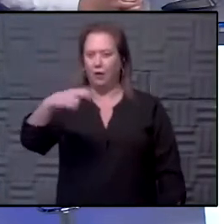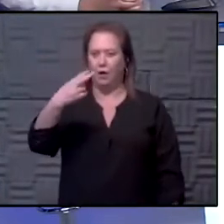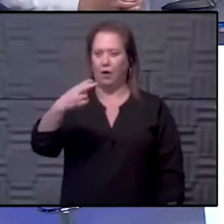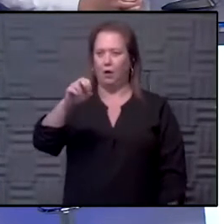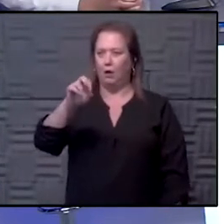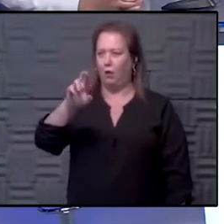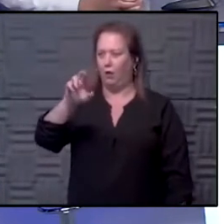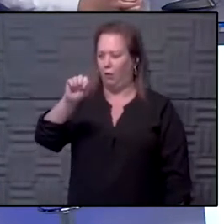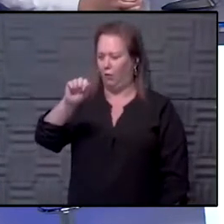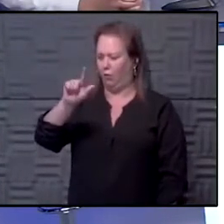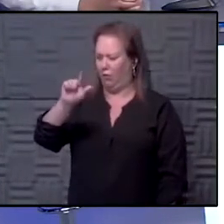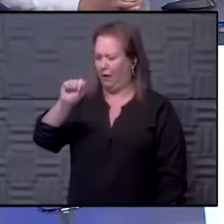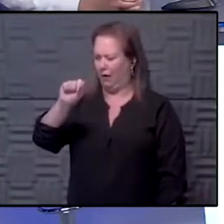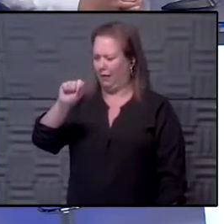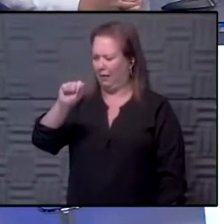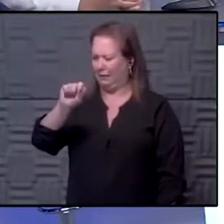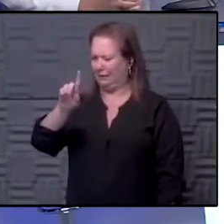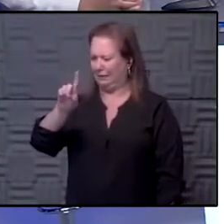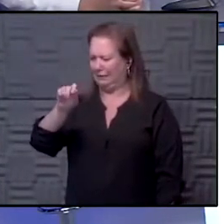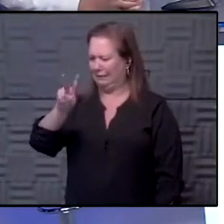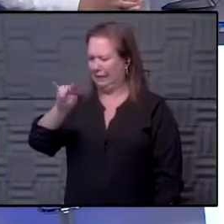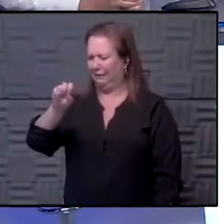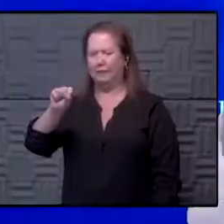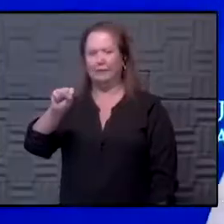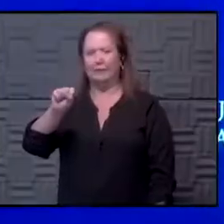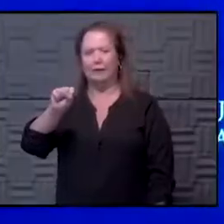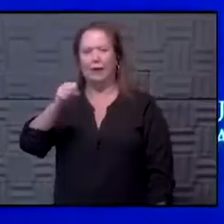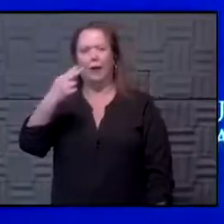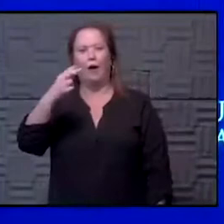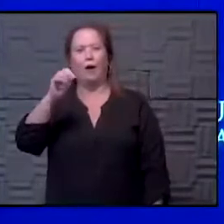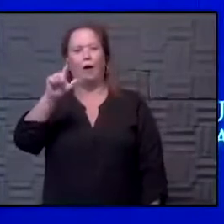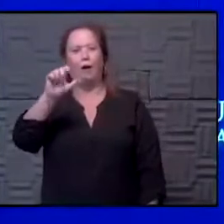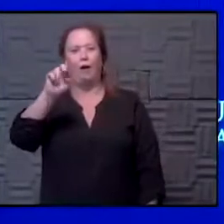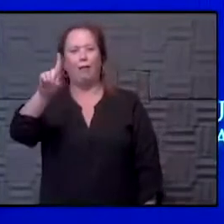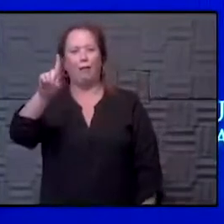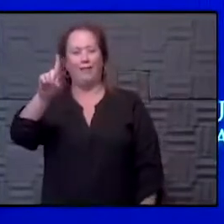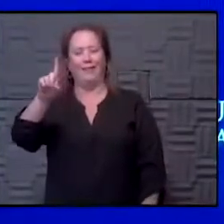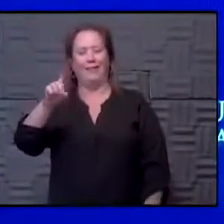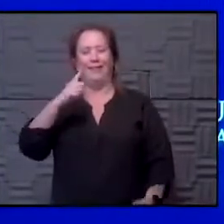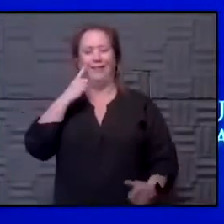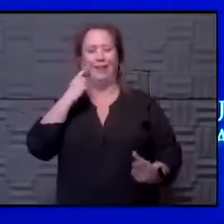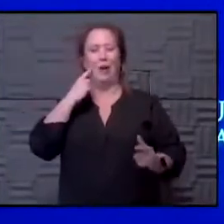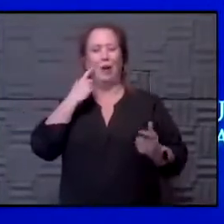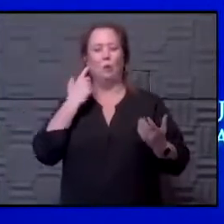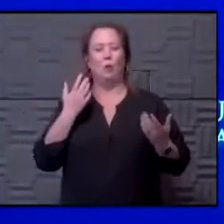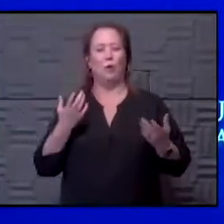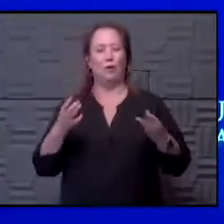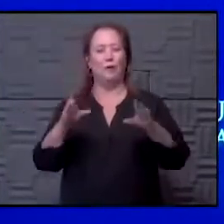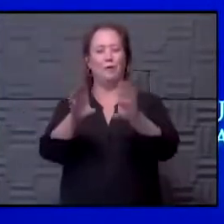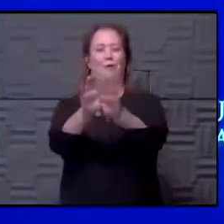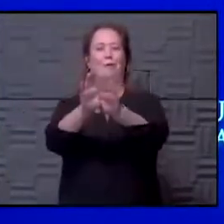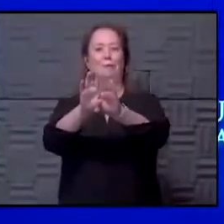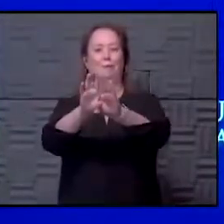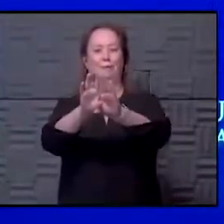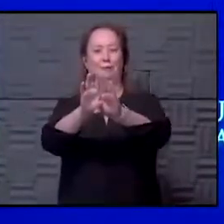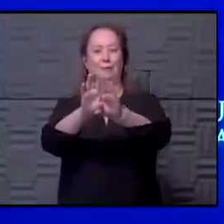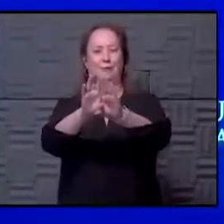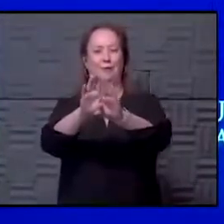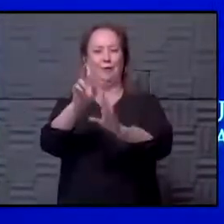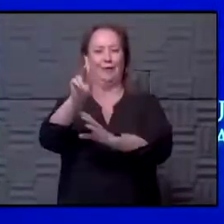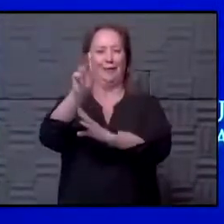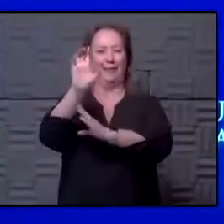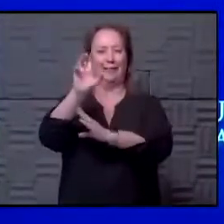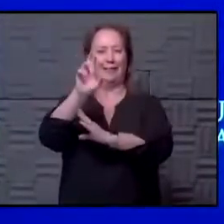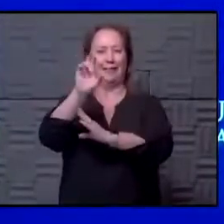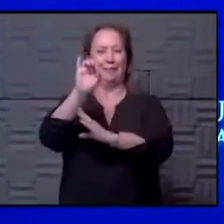Davis. Yeah. Yeah. And Holland. Right. We're the closers. We're going to shut it down. That's what vaccine is going to be. Closers for the Kansas